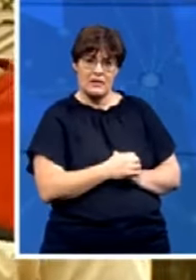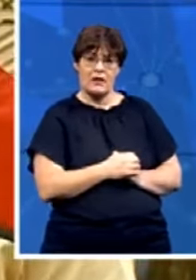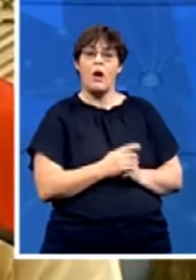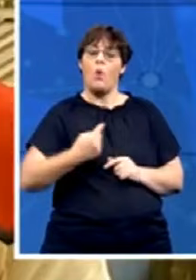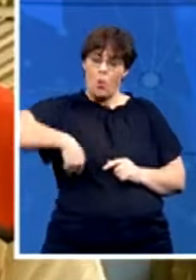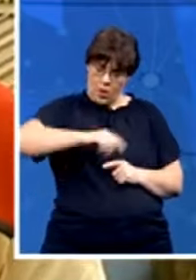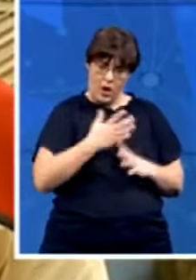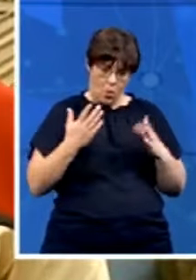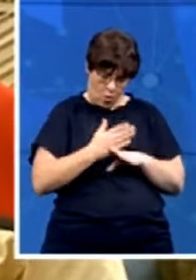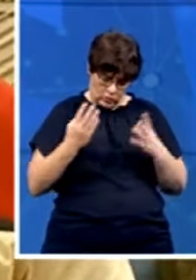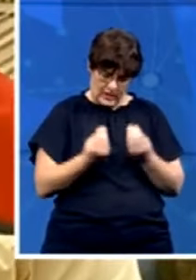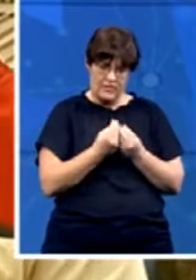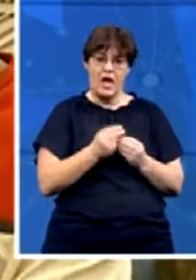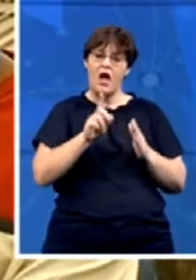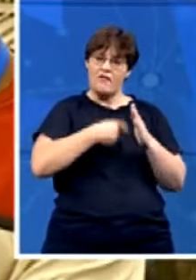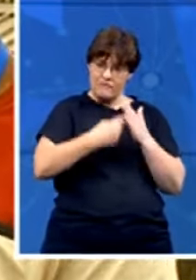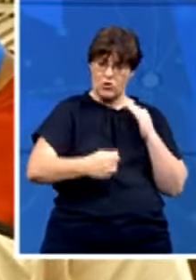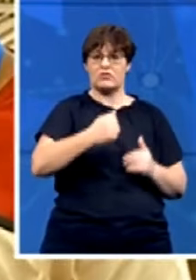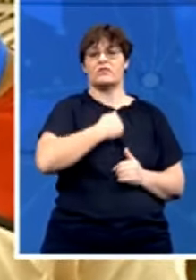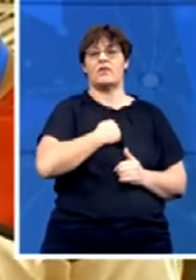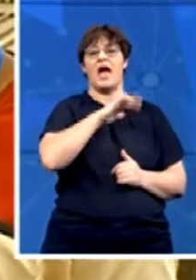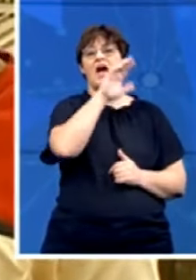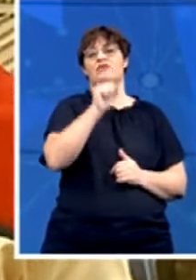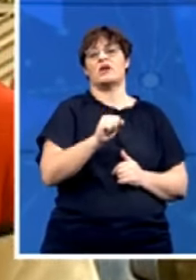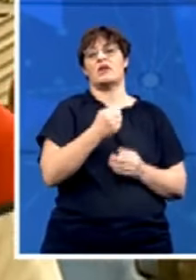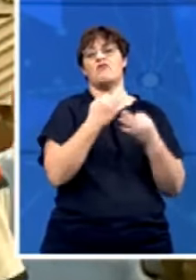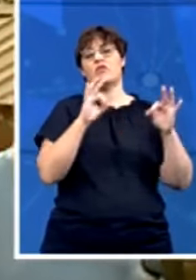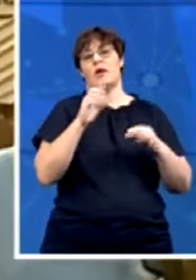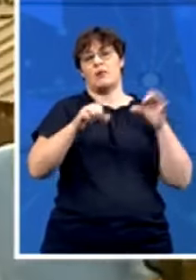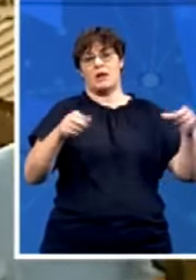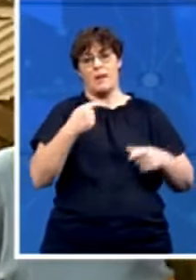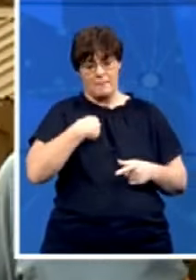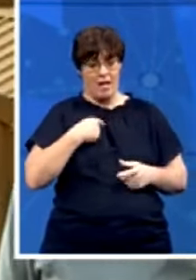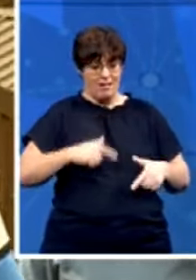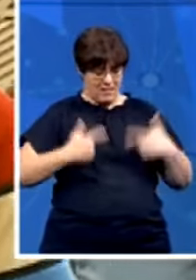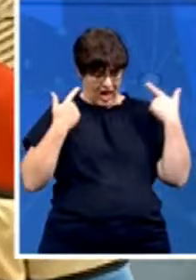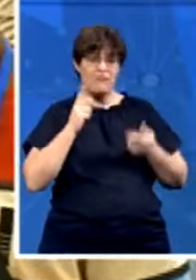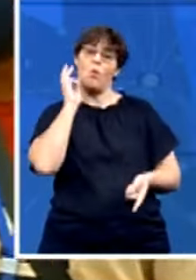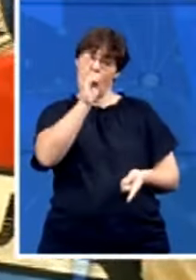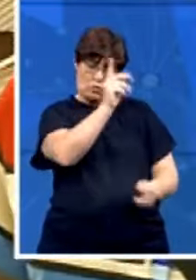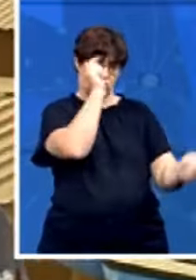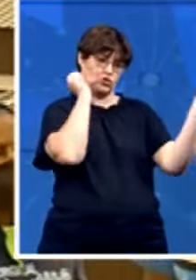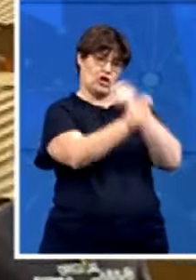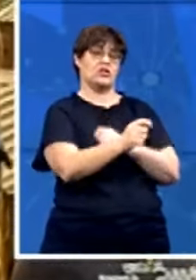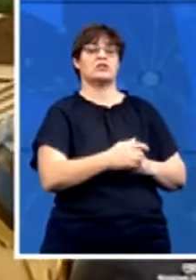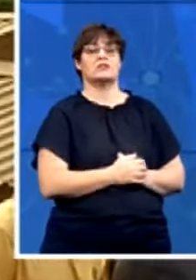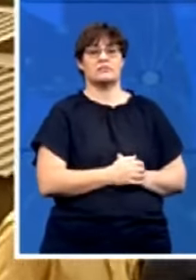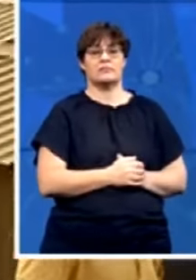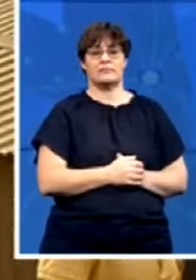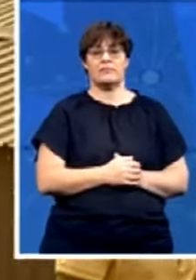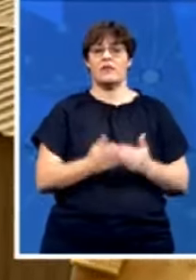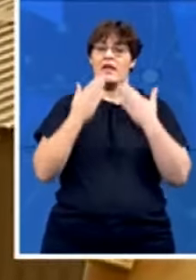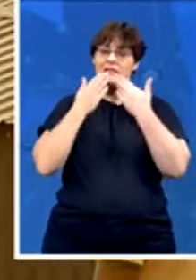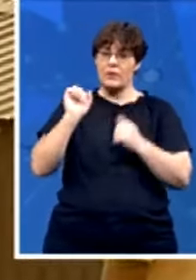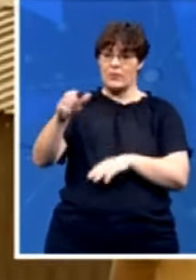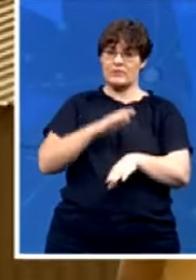I have 100% to hope the life of the people will change in our organization let's say thank you very much for your time this morning there's where there you